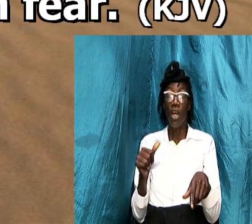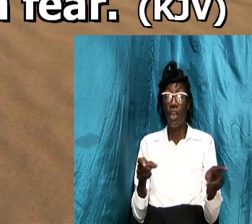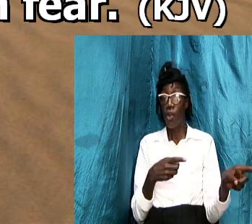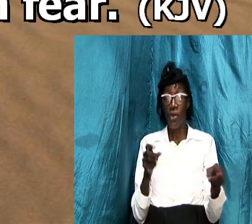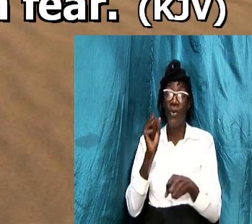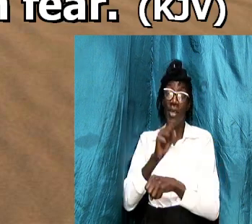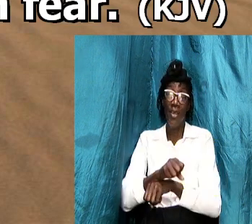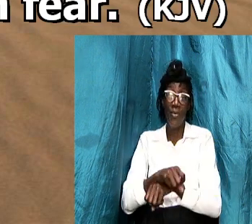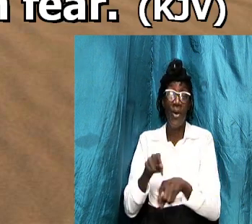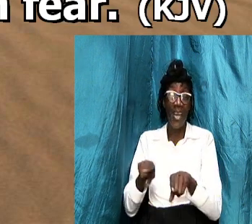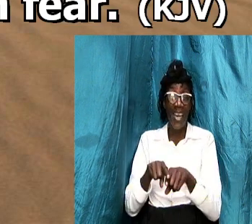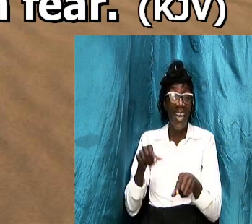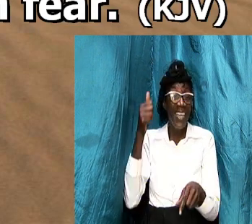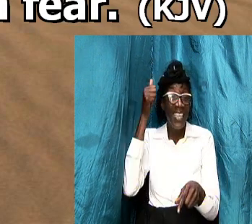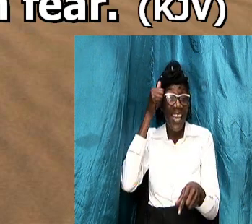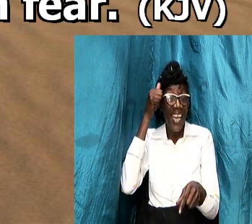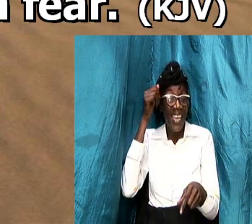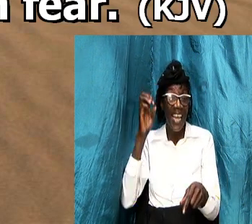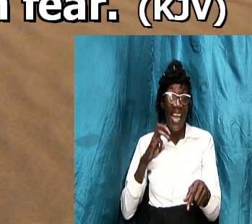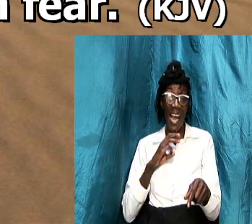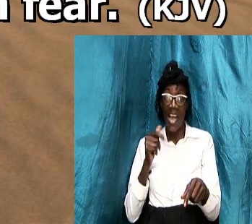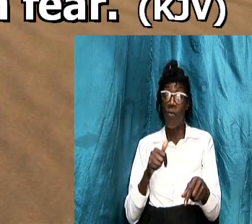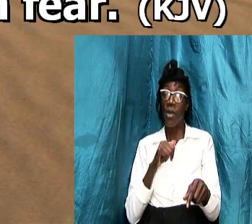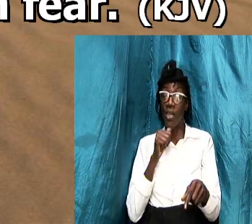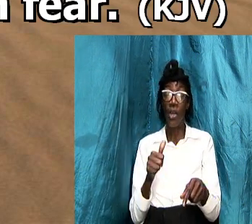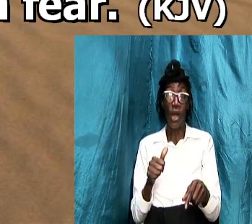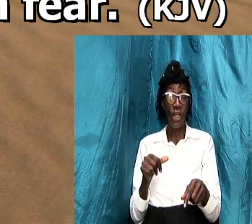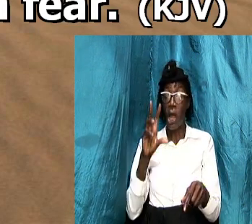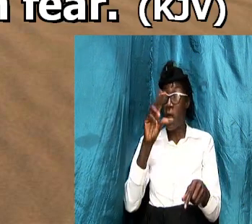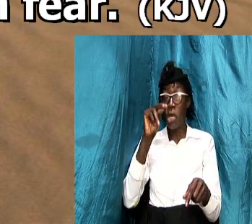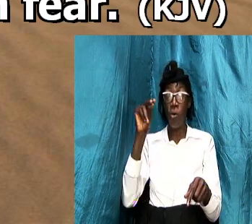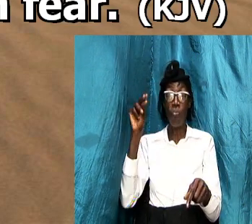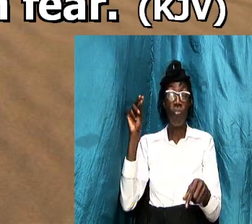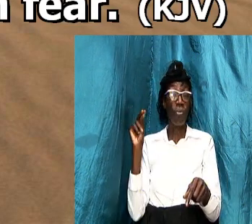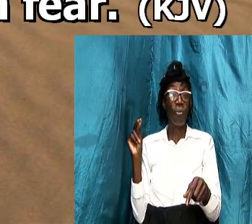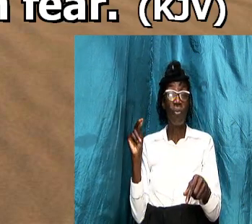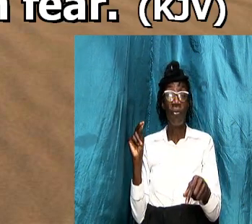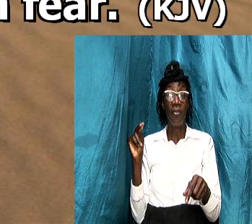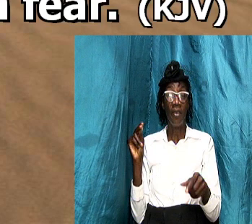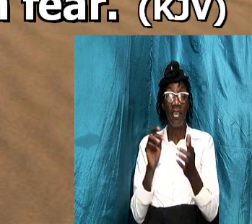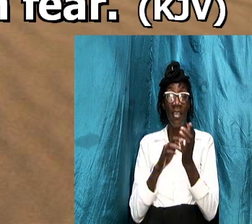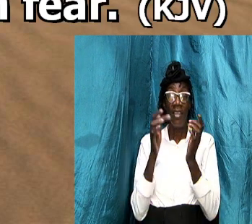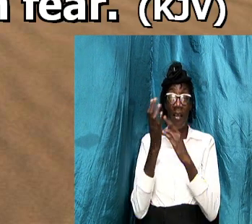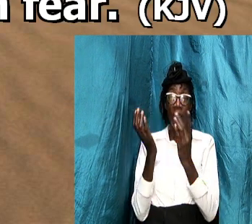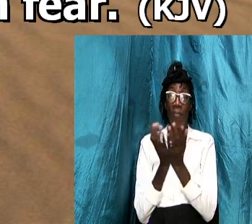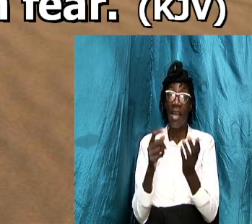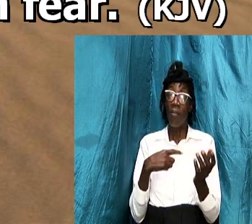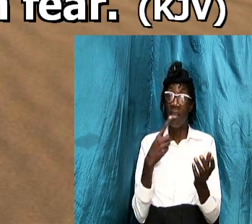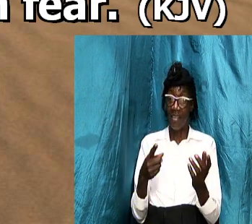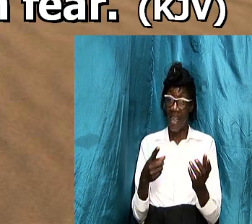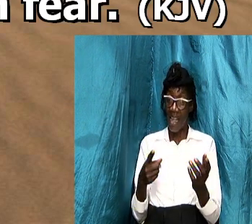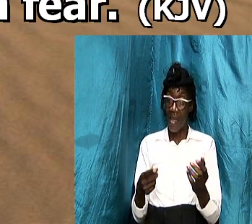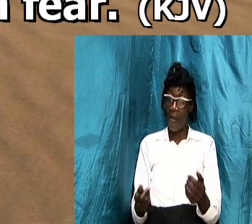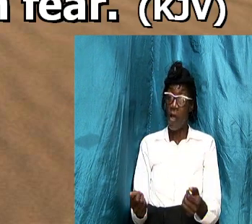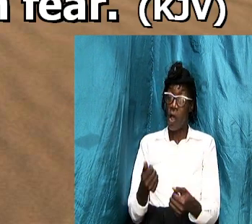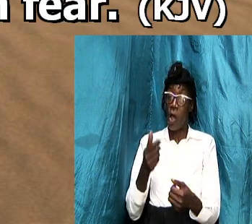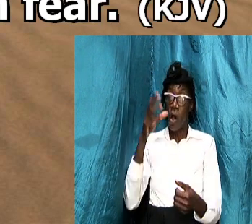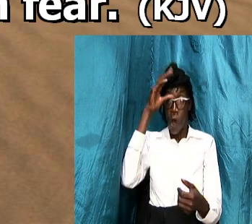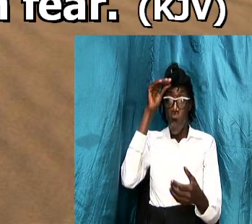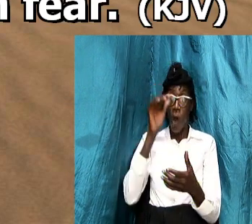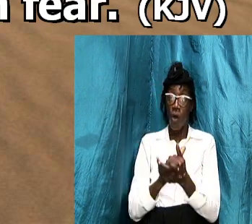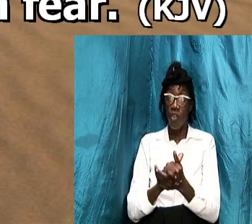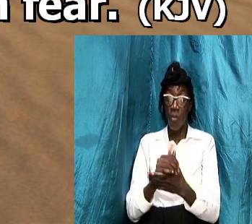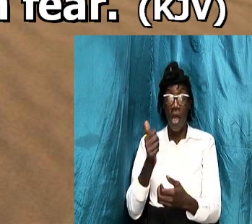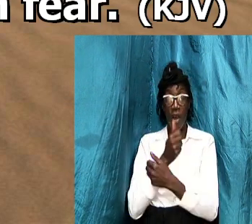or the priest of the house i will not do the bible said to the husband love your wives there was no